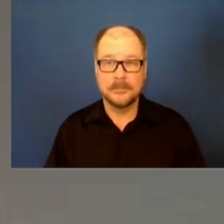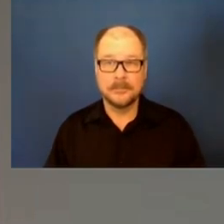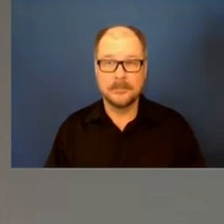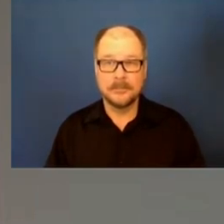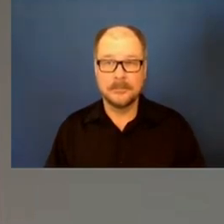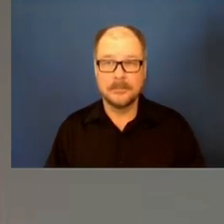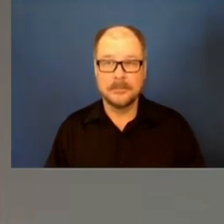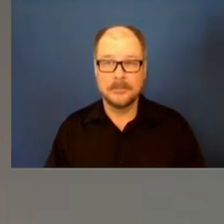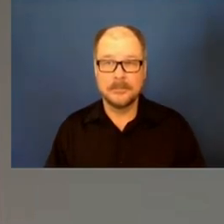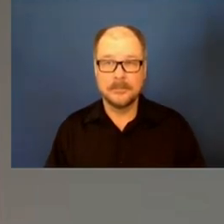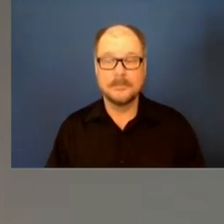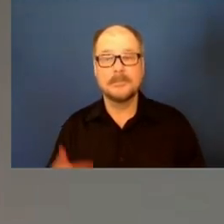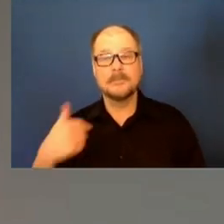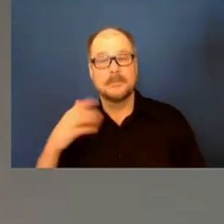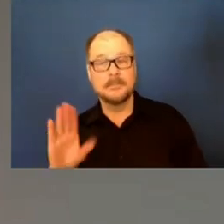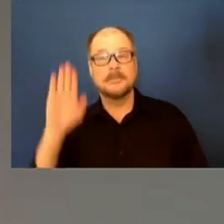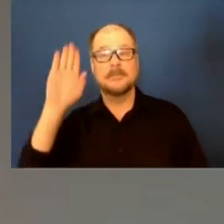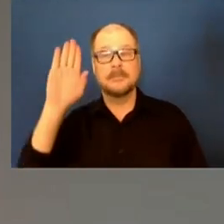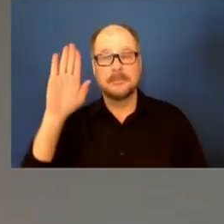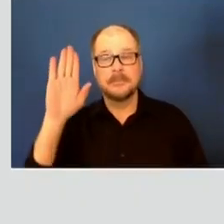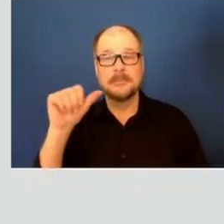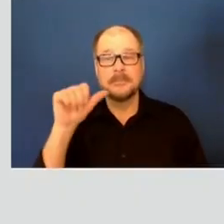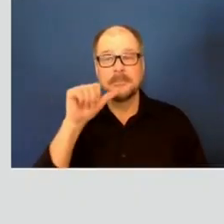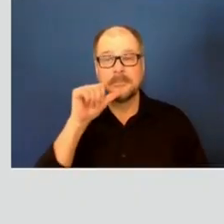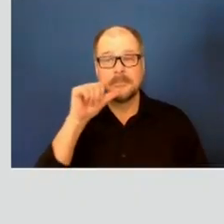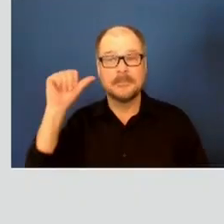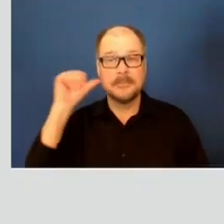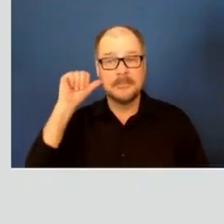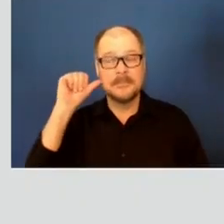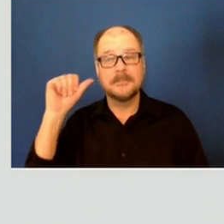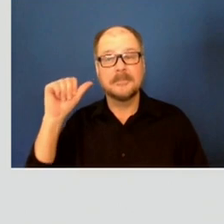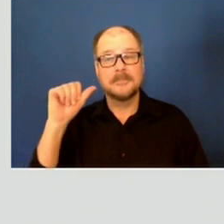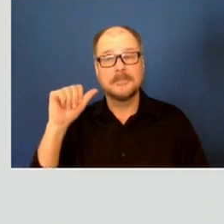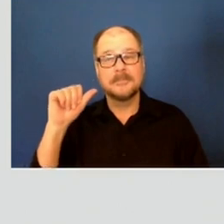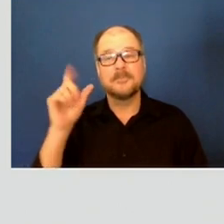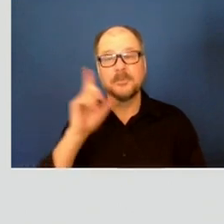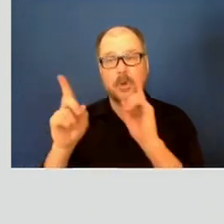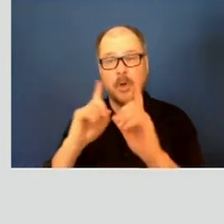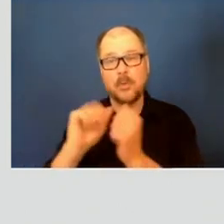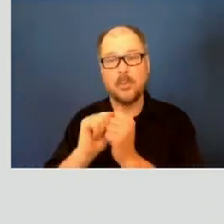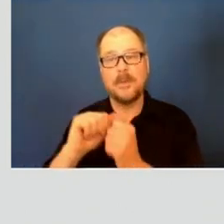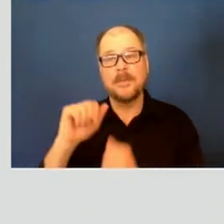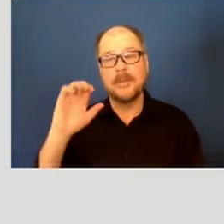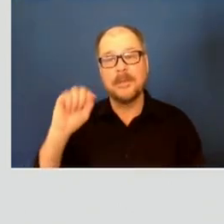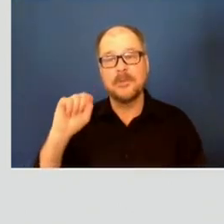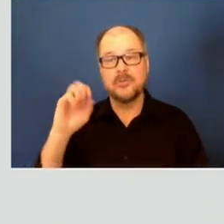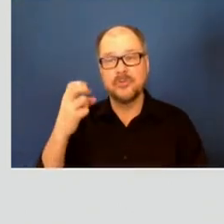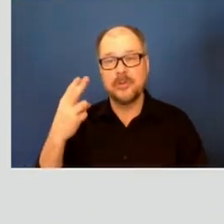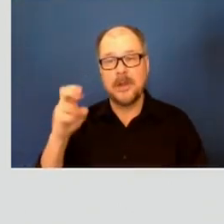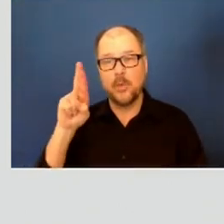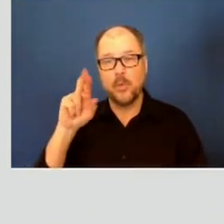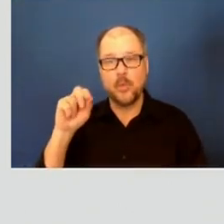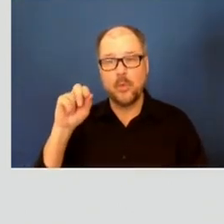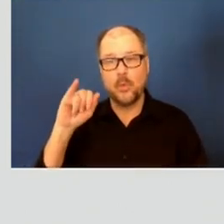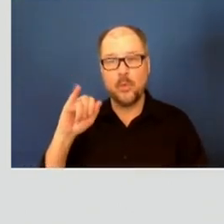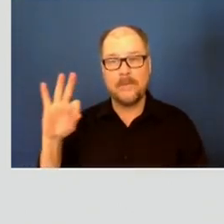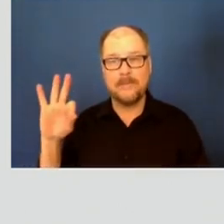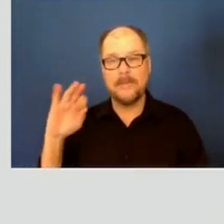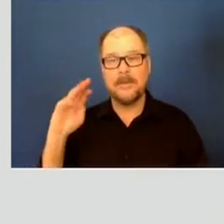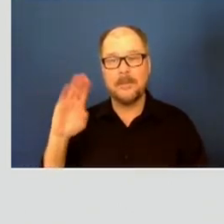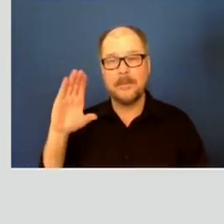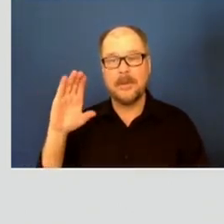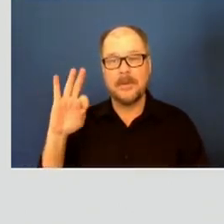I'll jump in again. Dina, yesterday I had a lengthy conversation with Sheriff McFadden, and he said the biggest problem